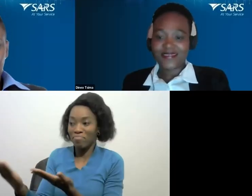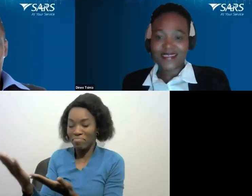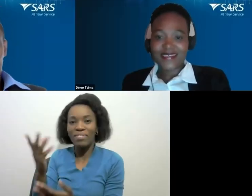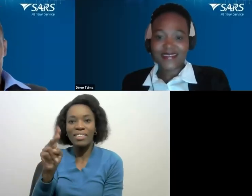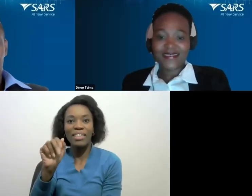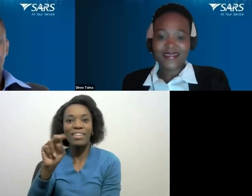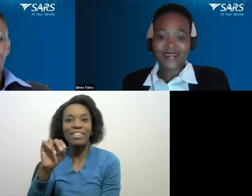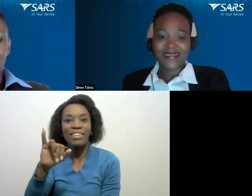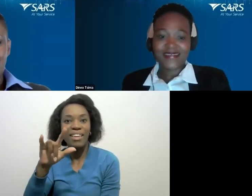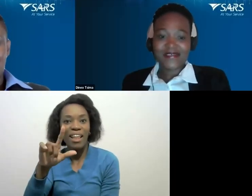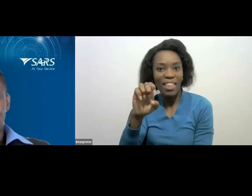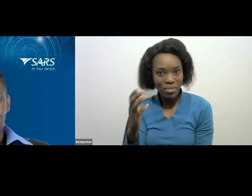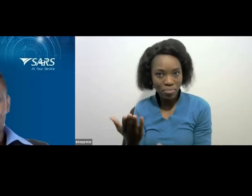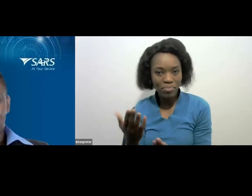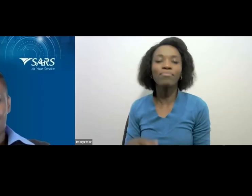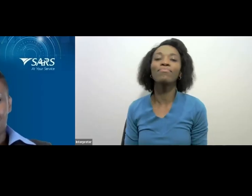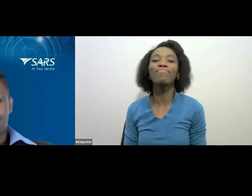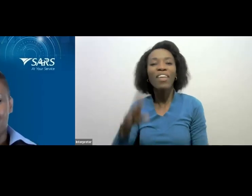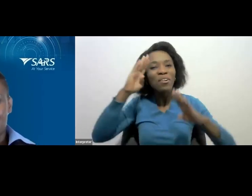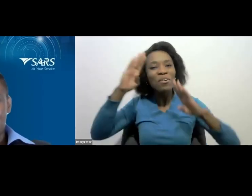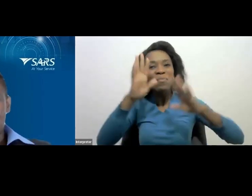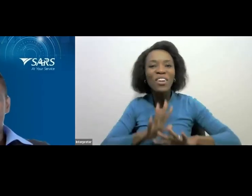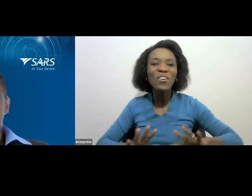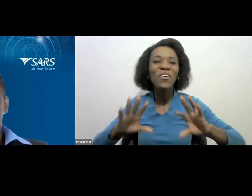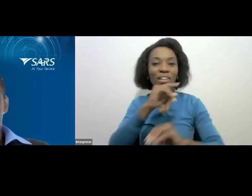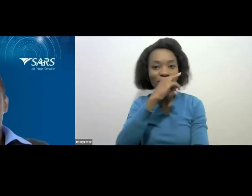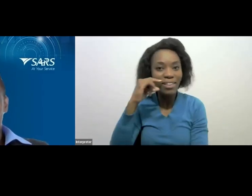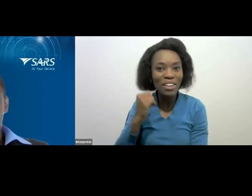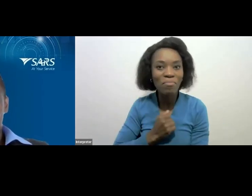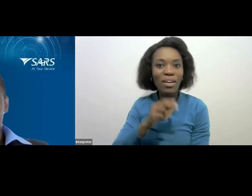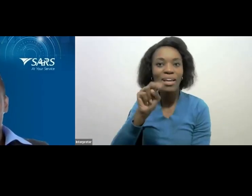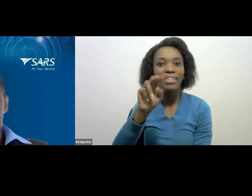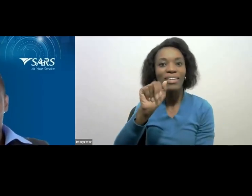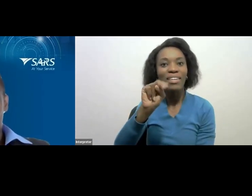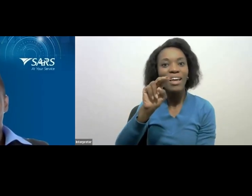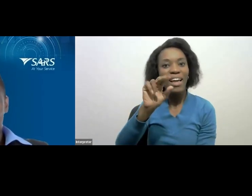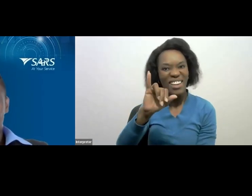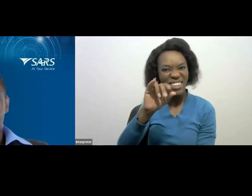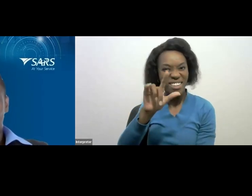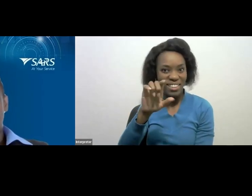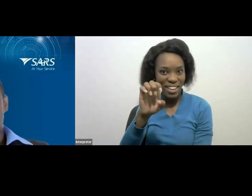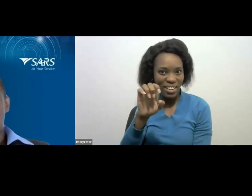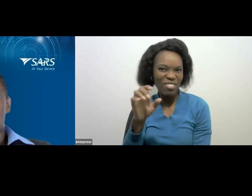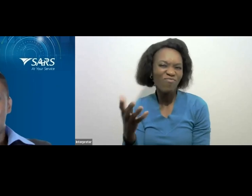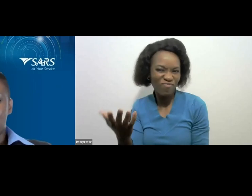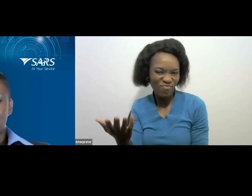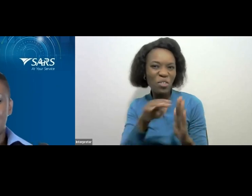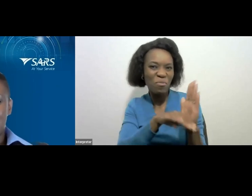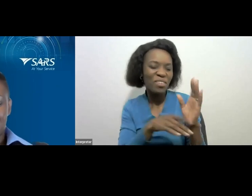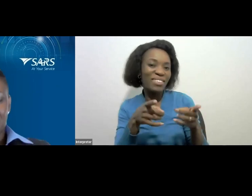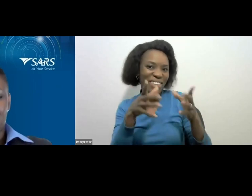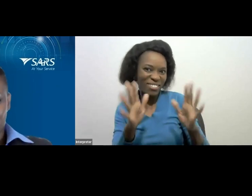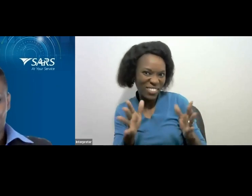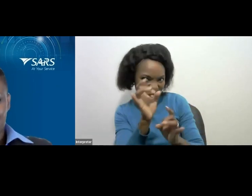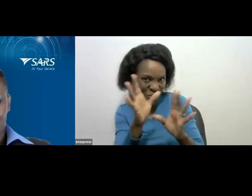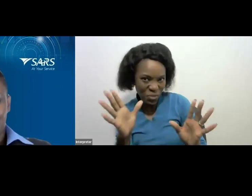Good morning, everyone. My name is Nanile Ledwaba. It's been introduced by program director. I'm from